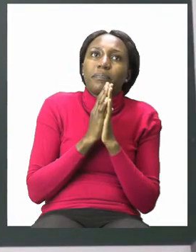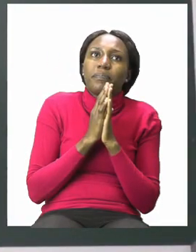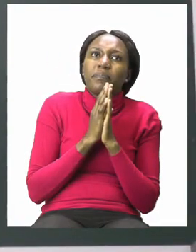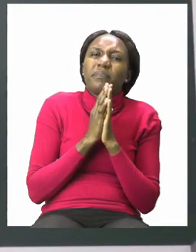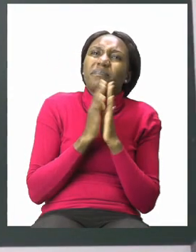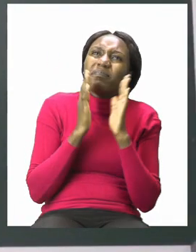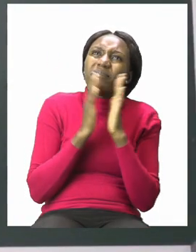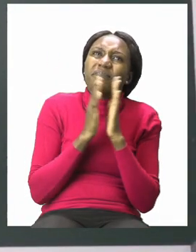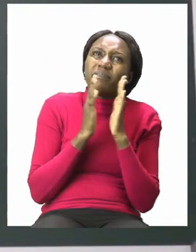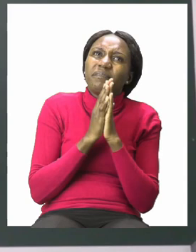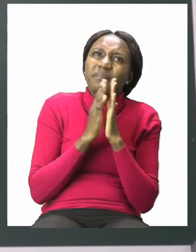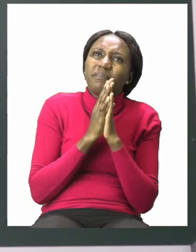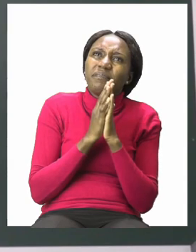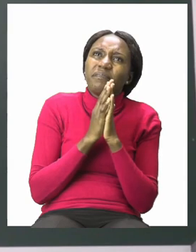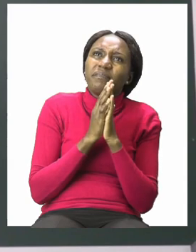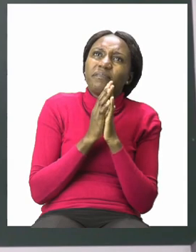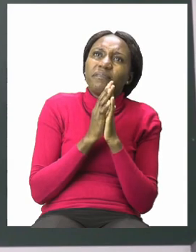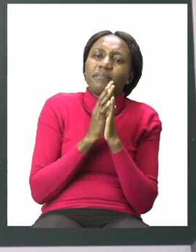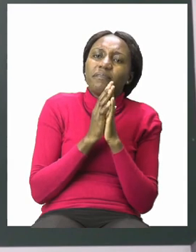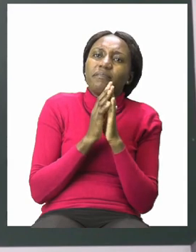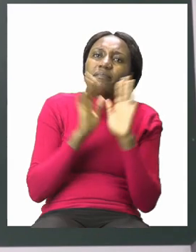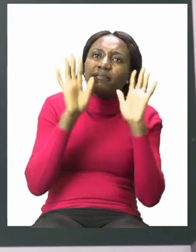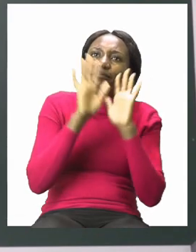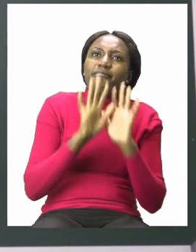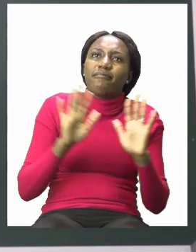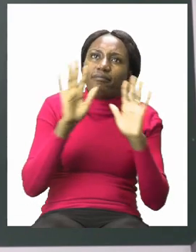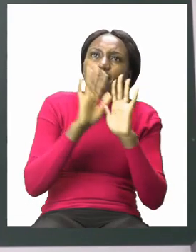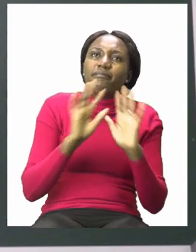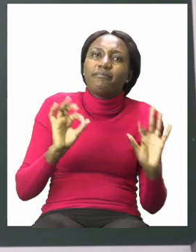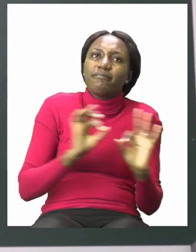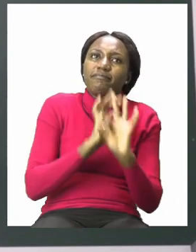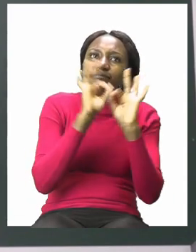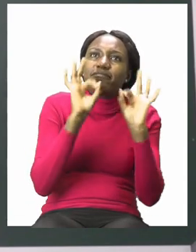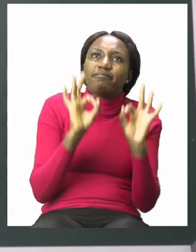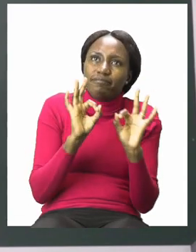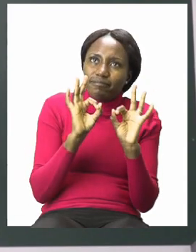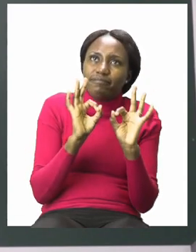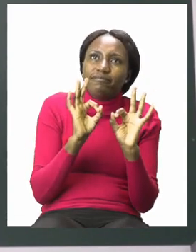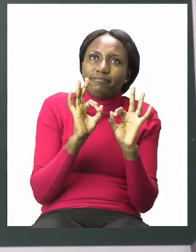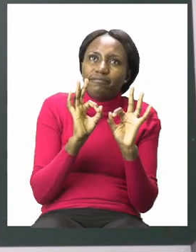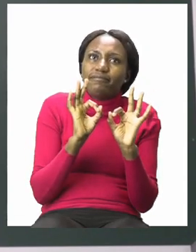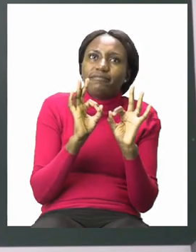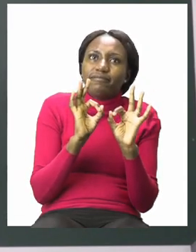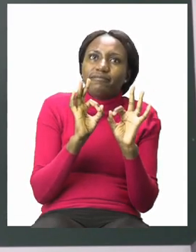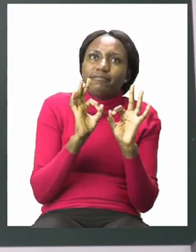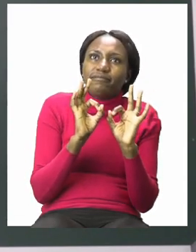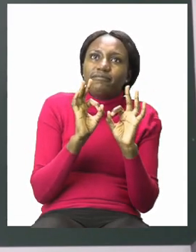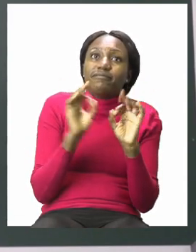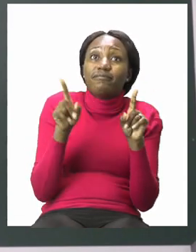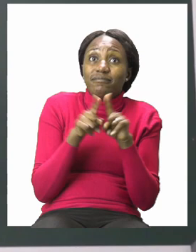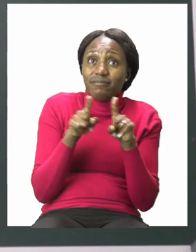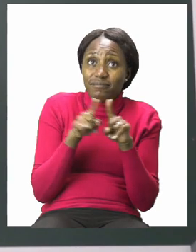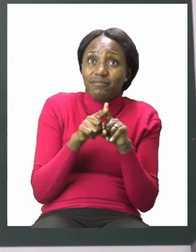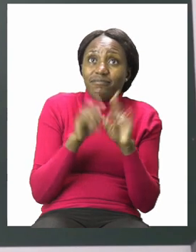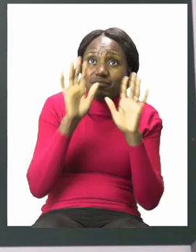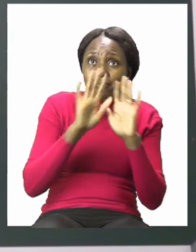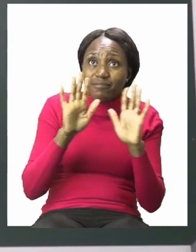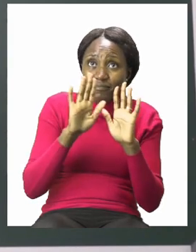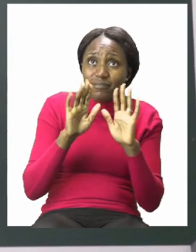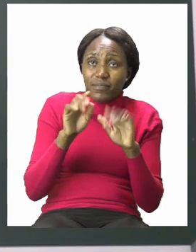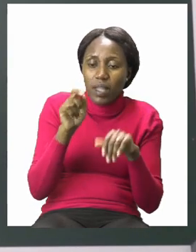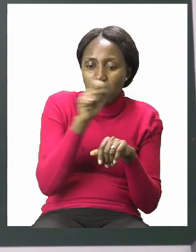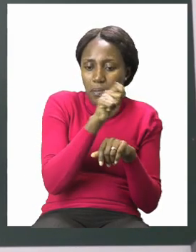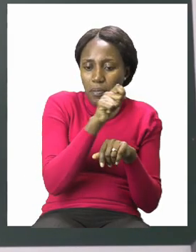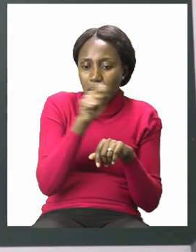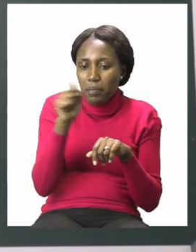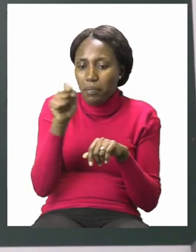to colour outside the lines. This is the colour blue and just like with the colour yellow you are going to colour either from side